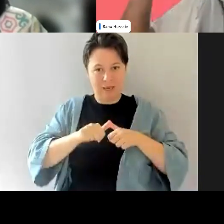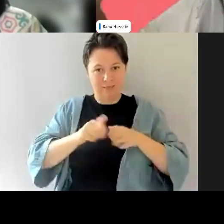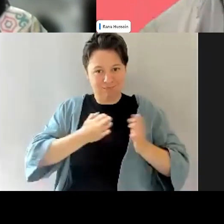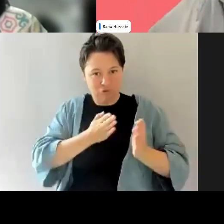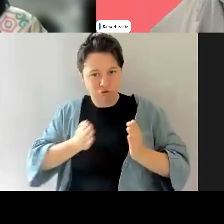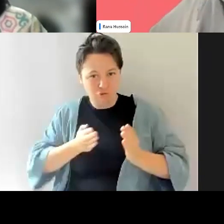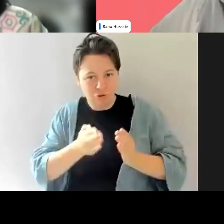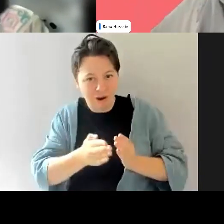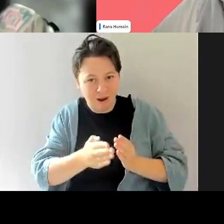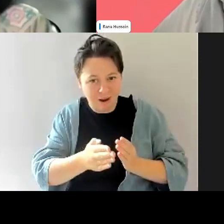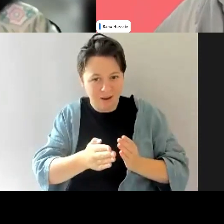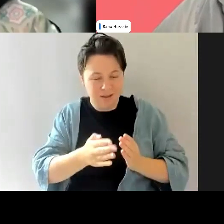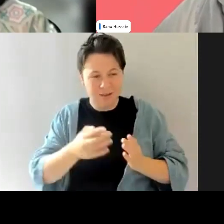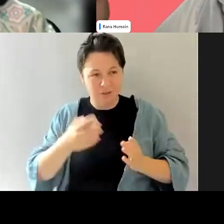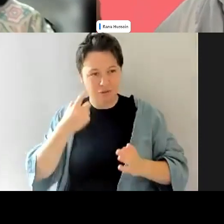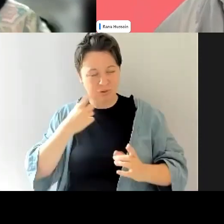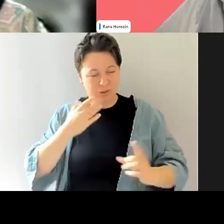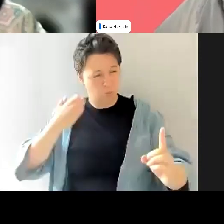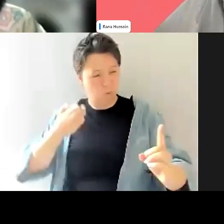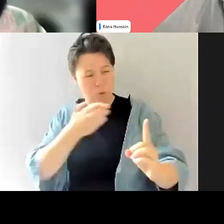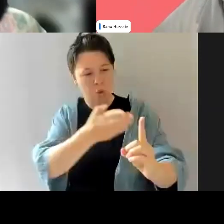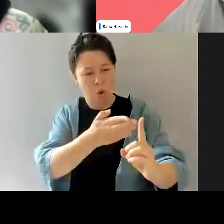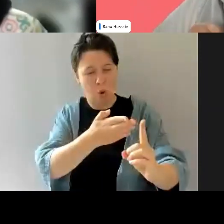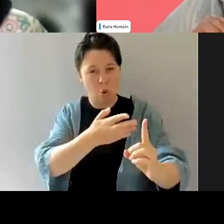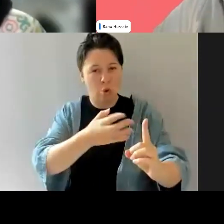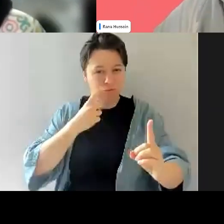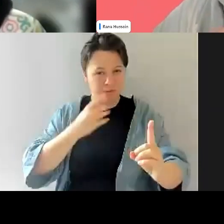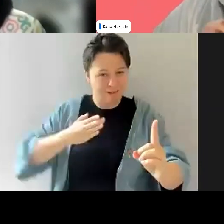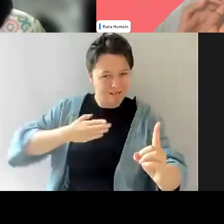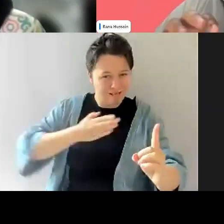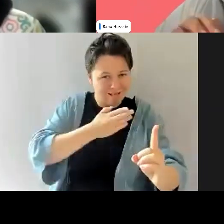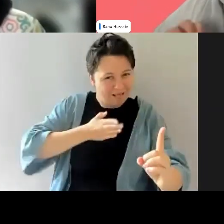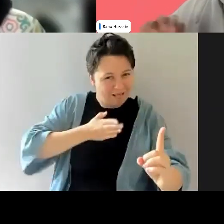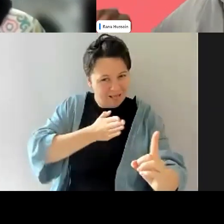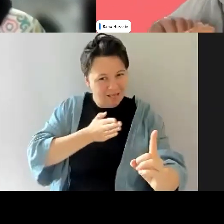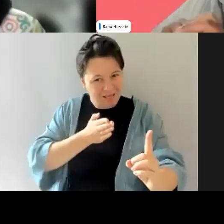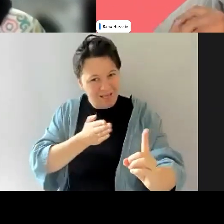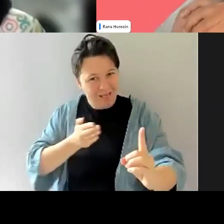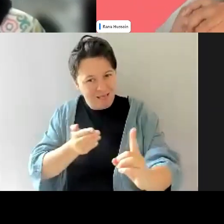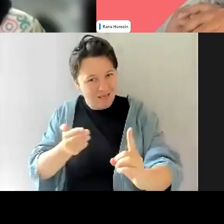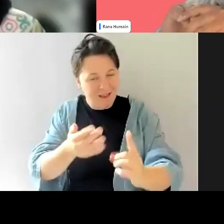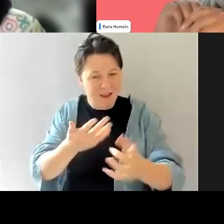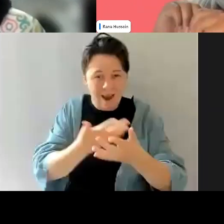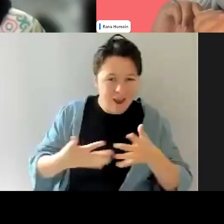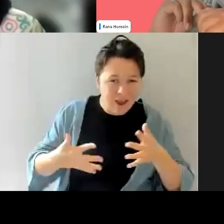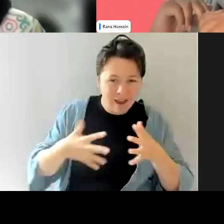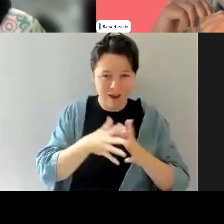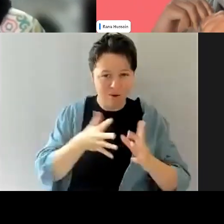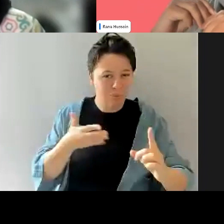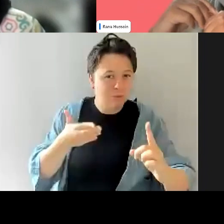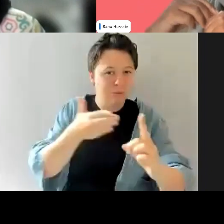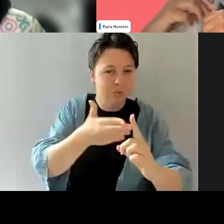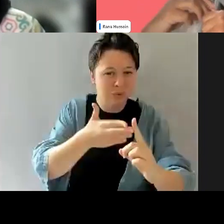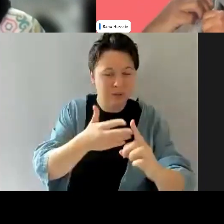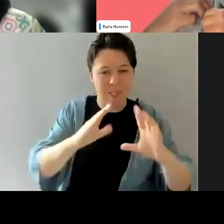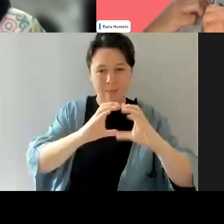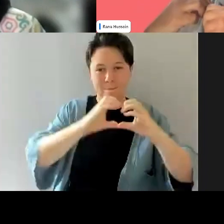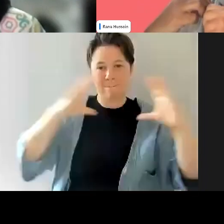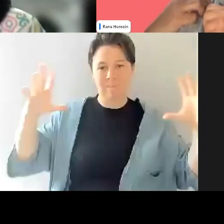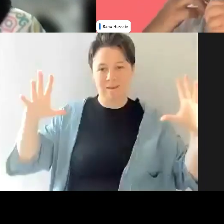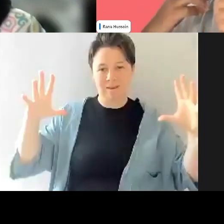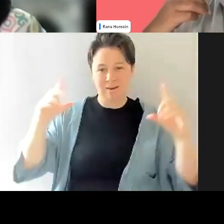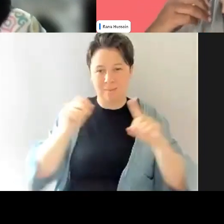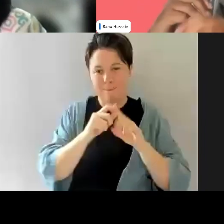but keep the goal in mind and the big picture in mind, and you just keep trying different avenues. So I think, um,